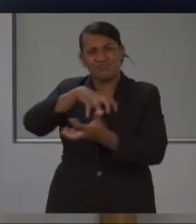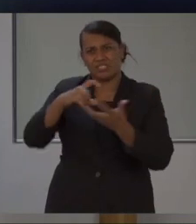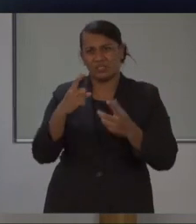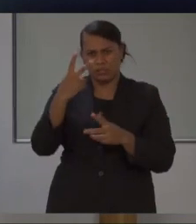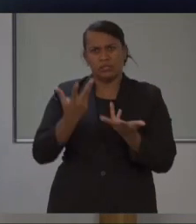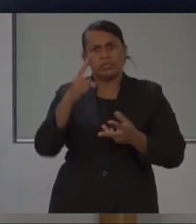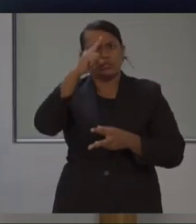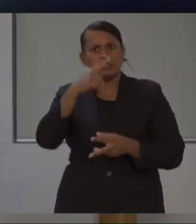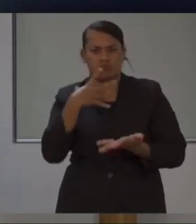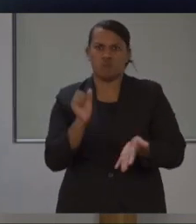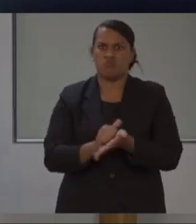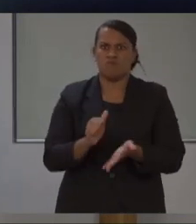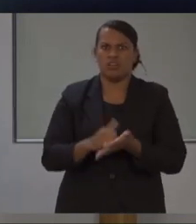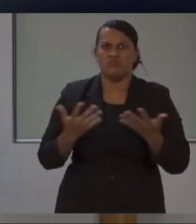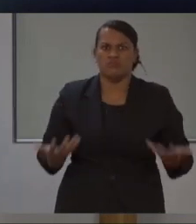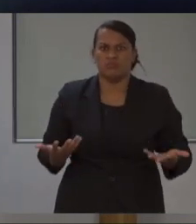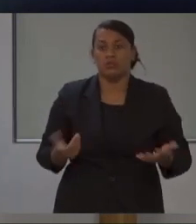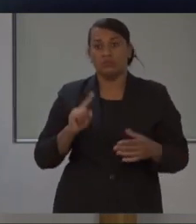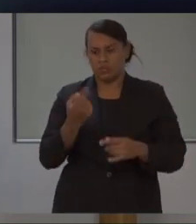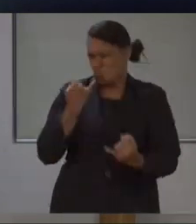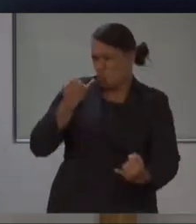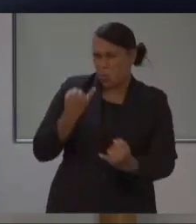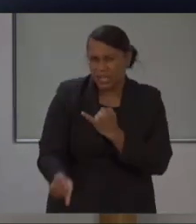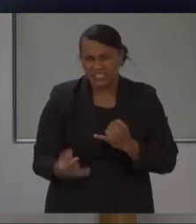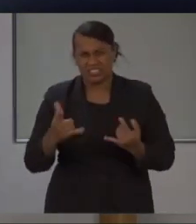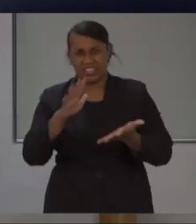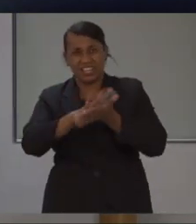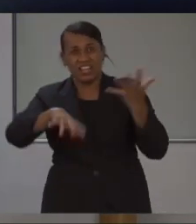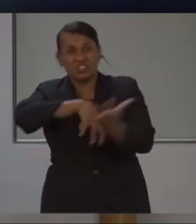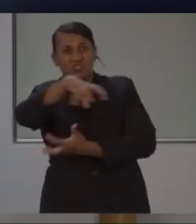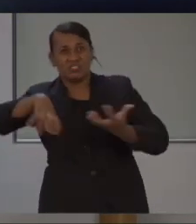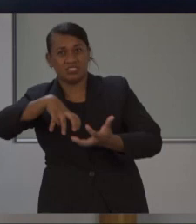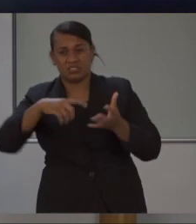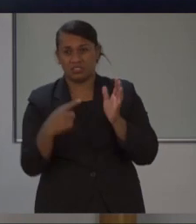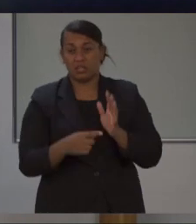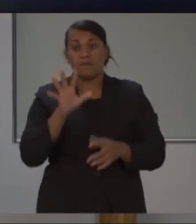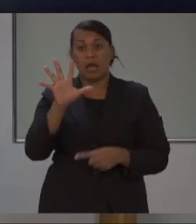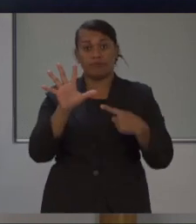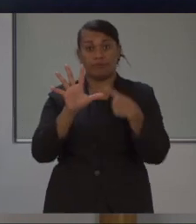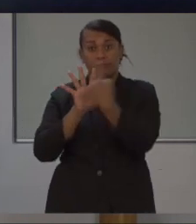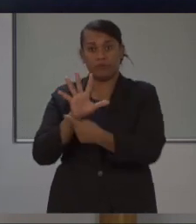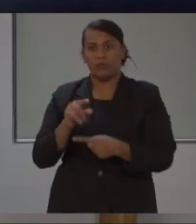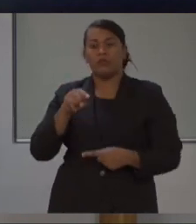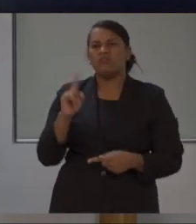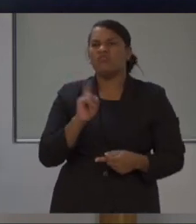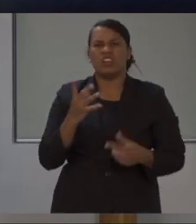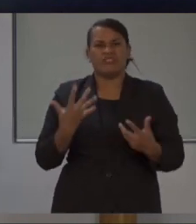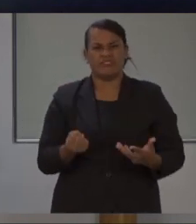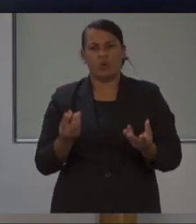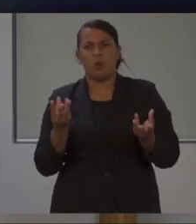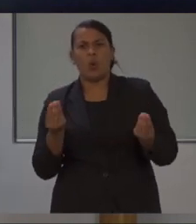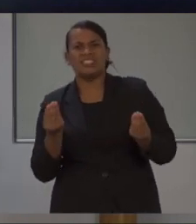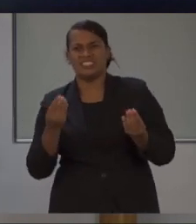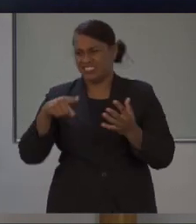prove deadlier than the storm itself. Those thriving in the wet environments left behind by tropical